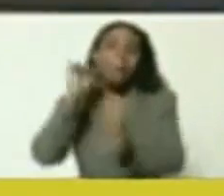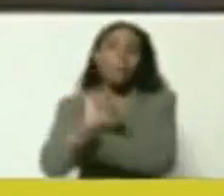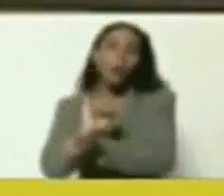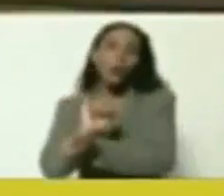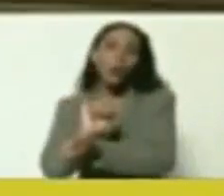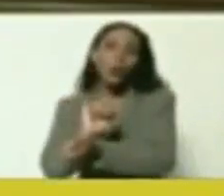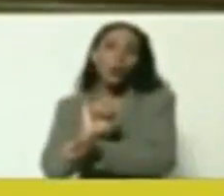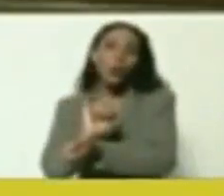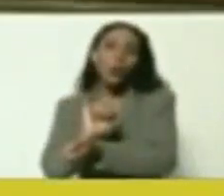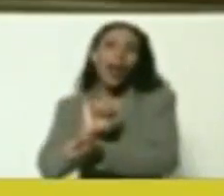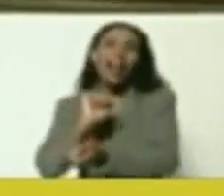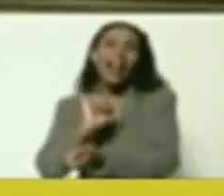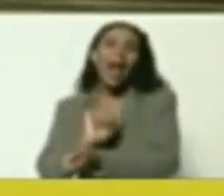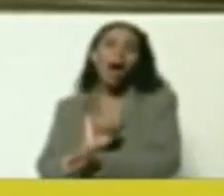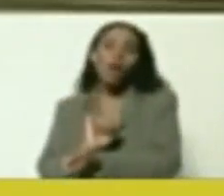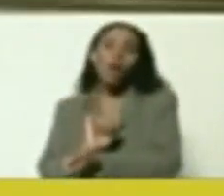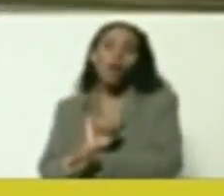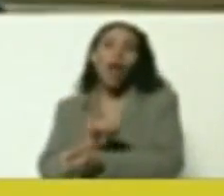systems,